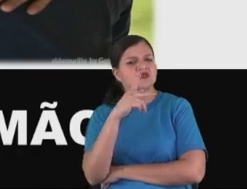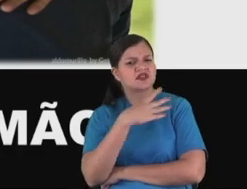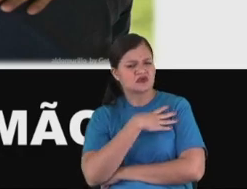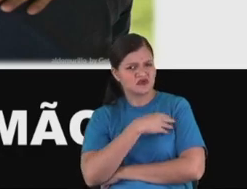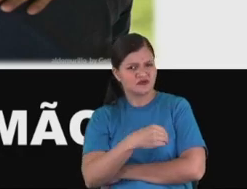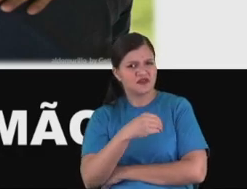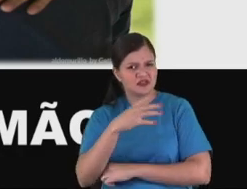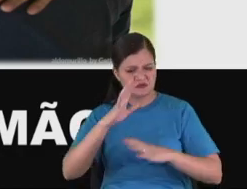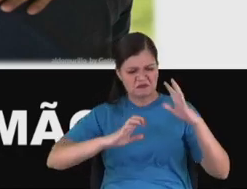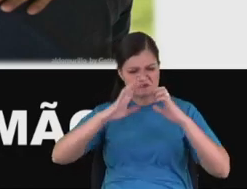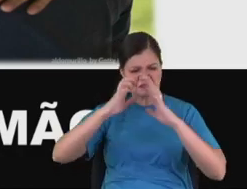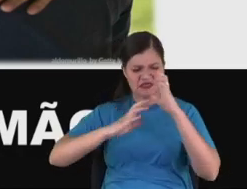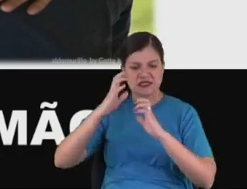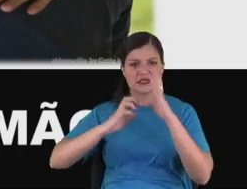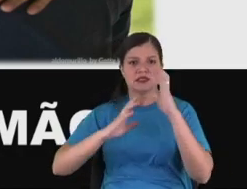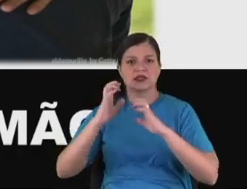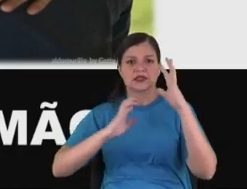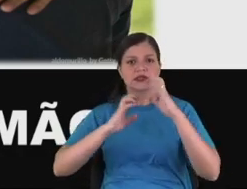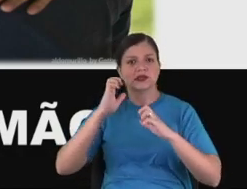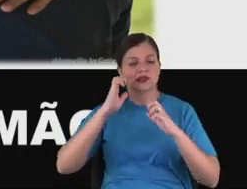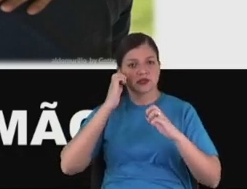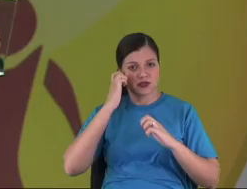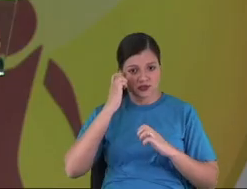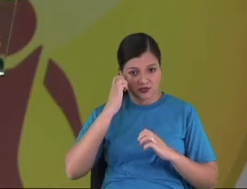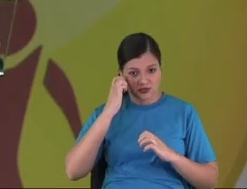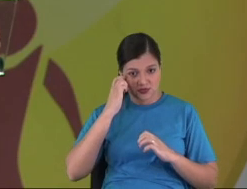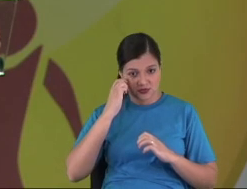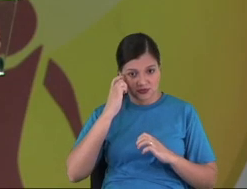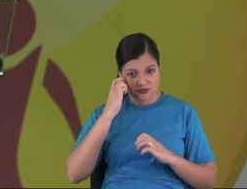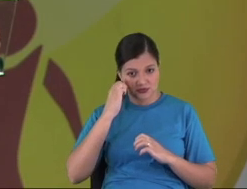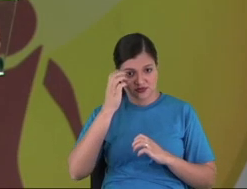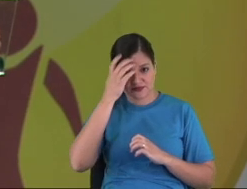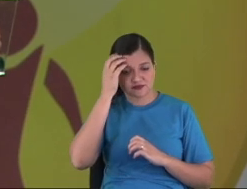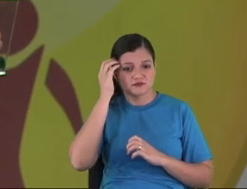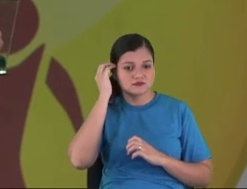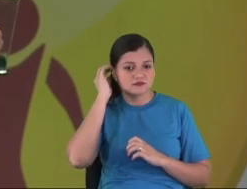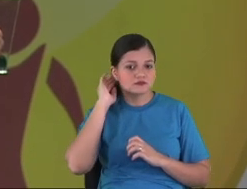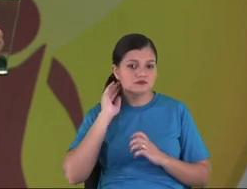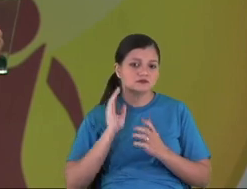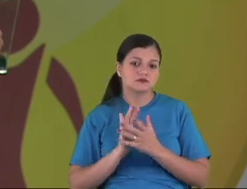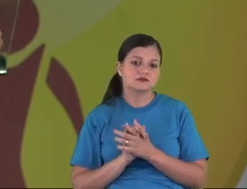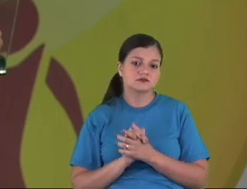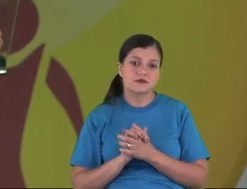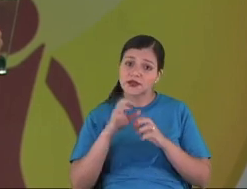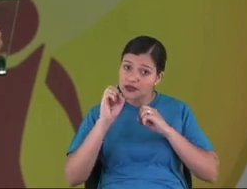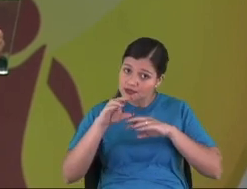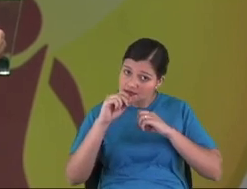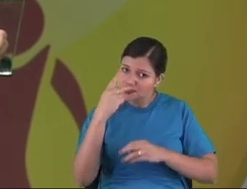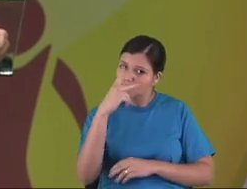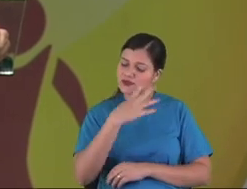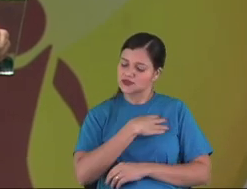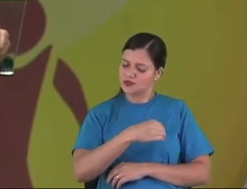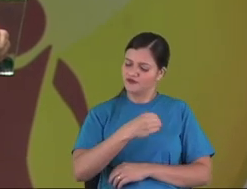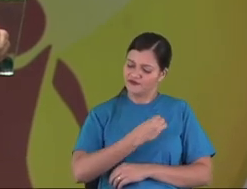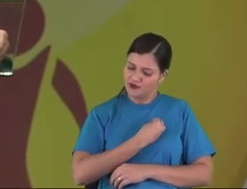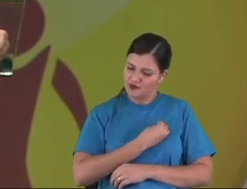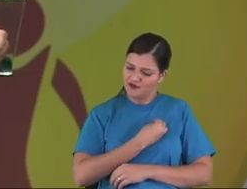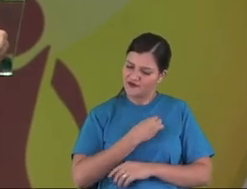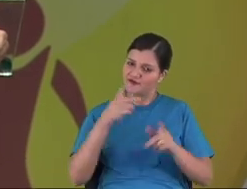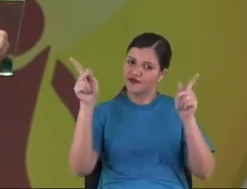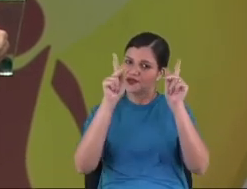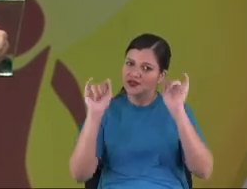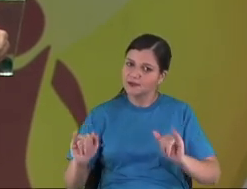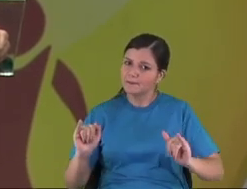Don't allow that your kids fight with the others. Teach them how to live in peaceful,